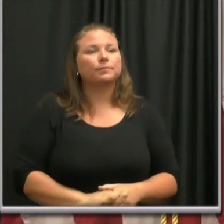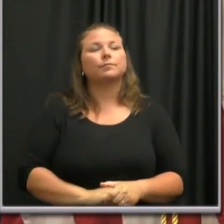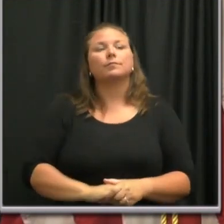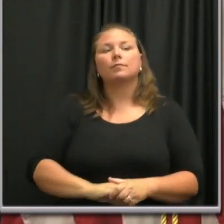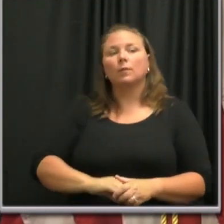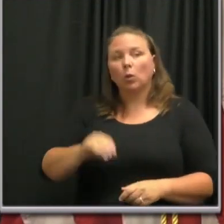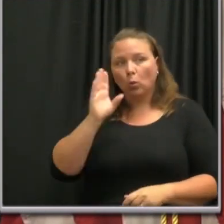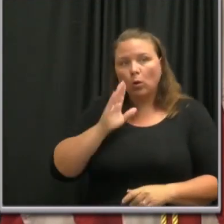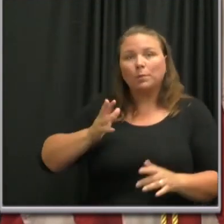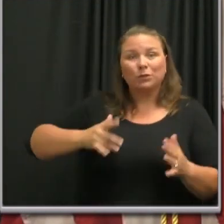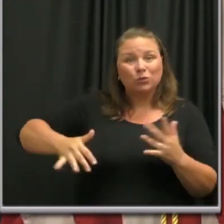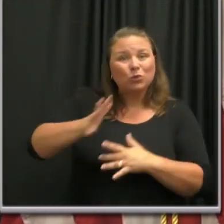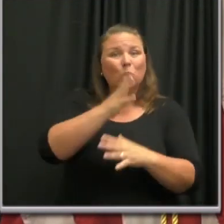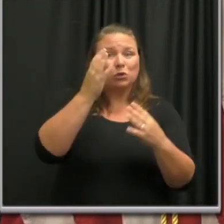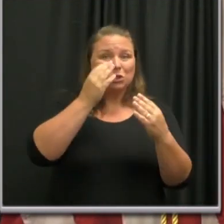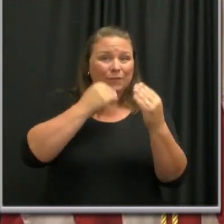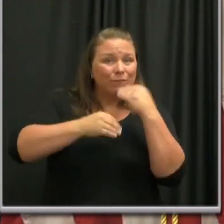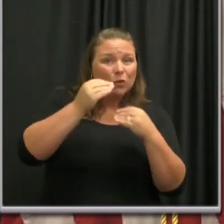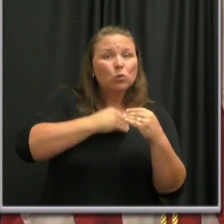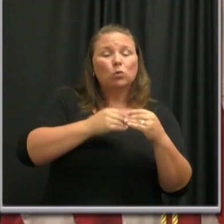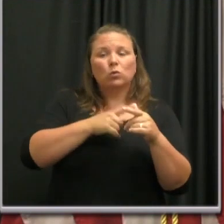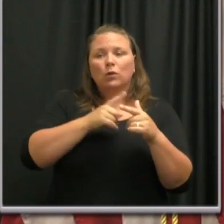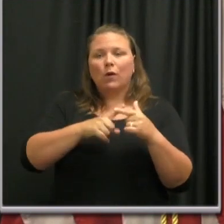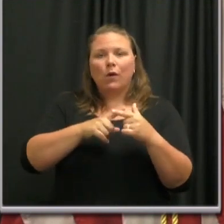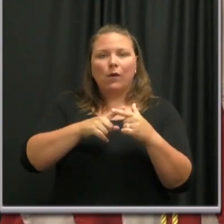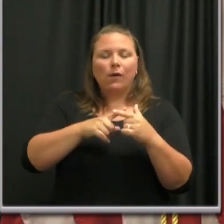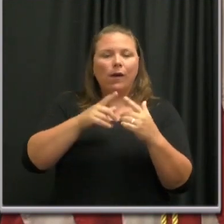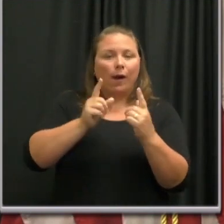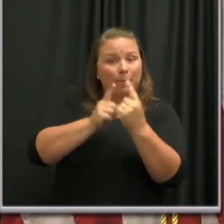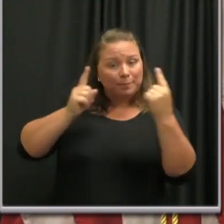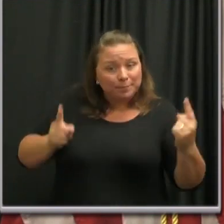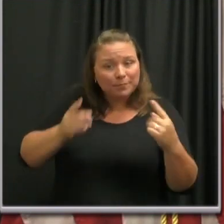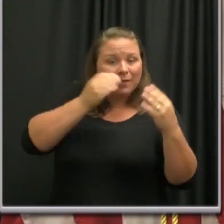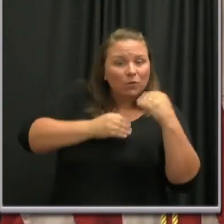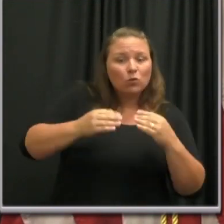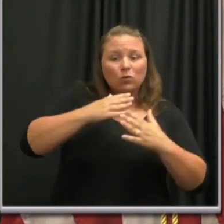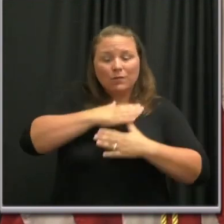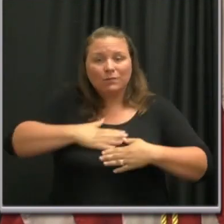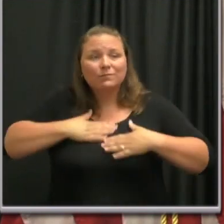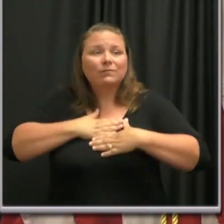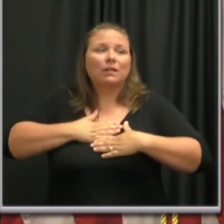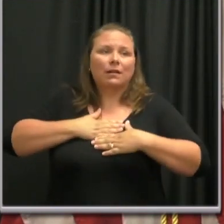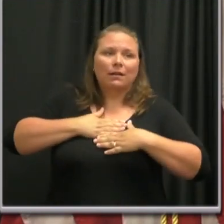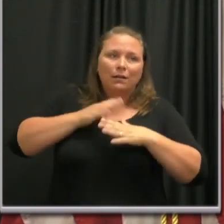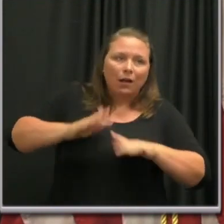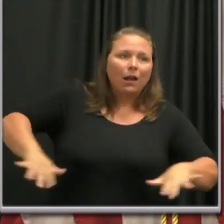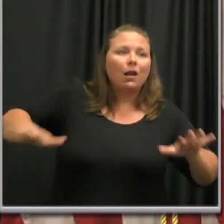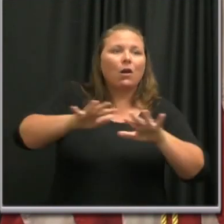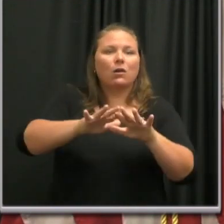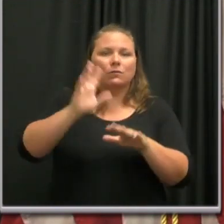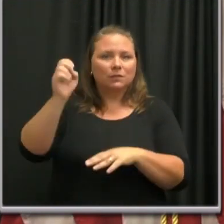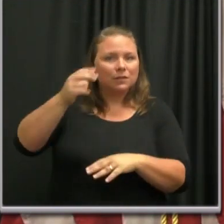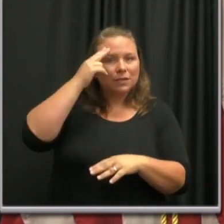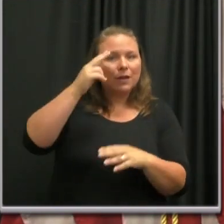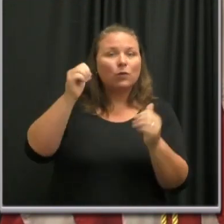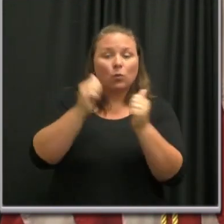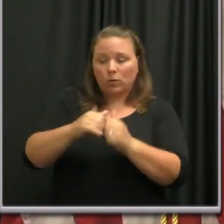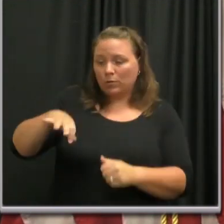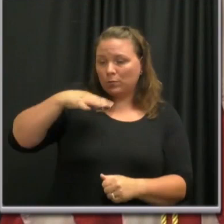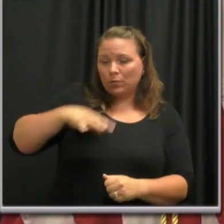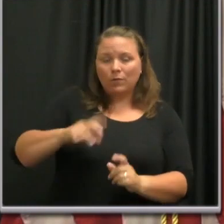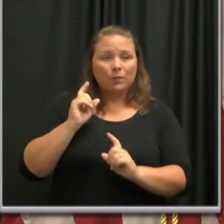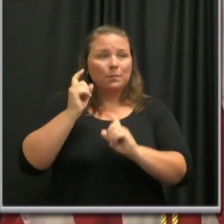socially distanced food, fun, and entertainment at all participating hot chicken restaurants across Nashville with the proceeds benefiting